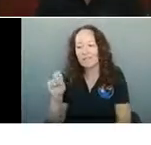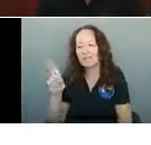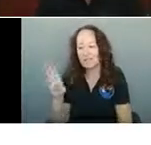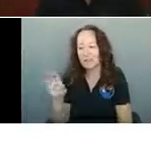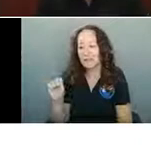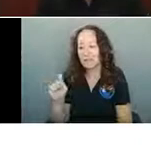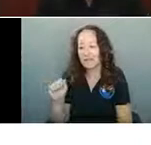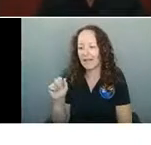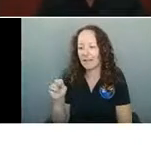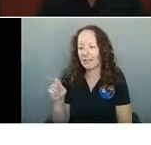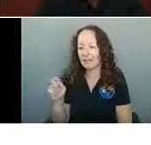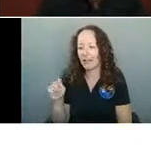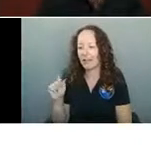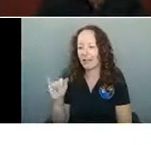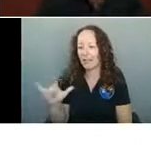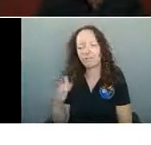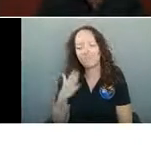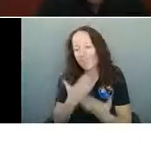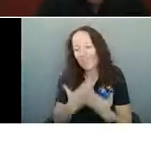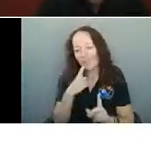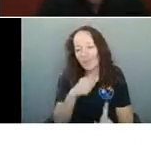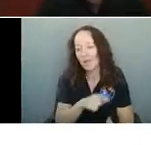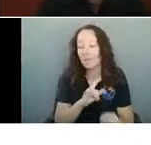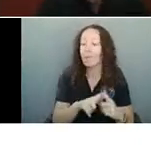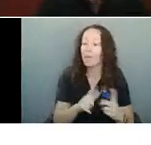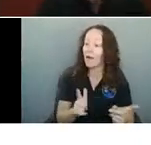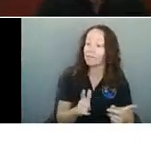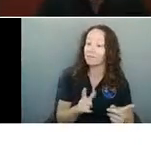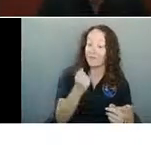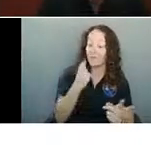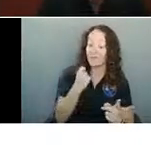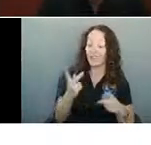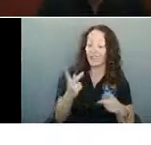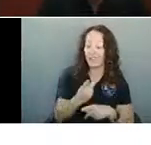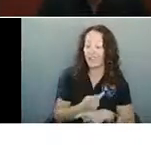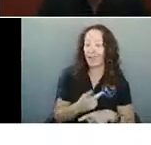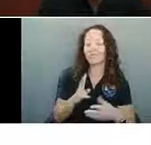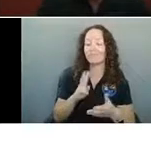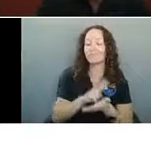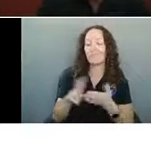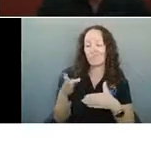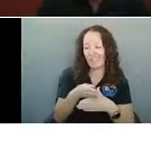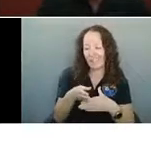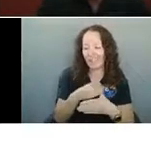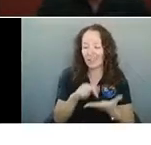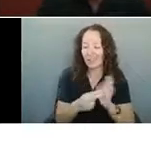back down out of that category. But it looks like from what I'm seeing and the trends that I'm seeing, we will maintain this